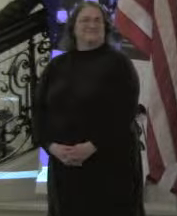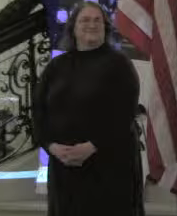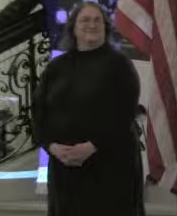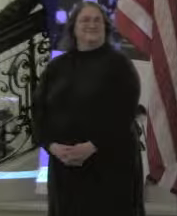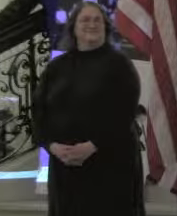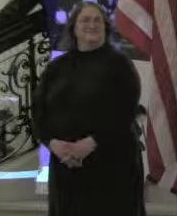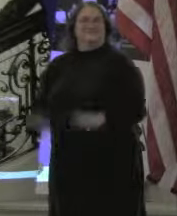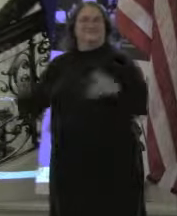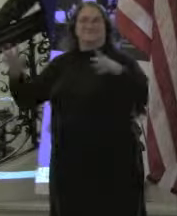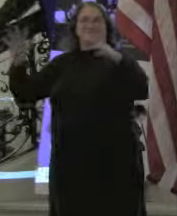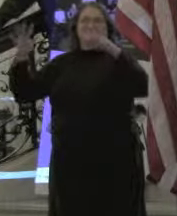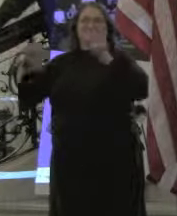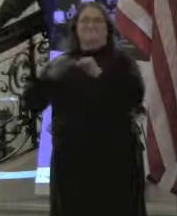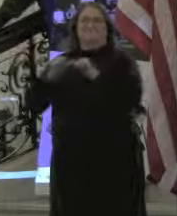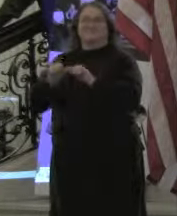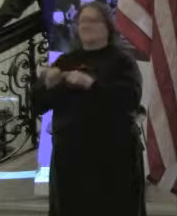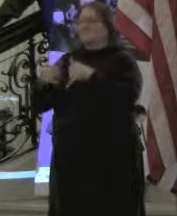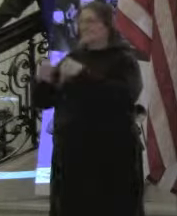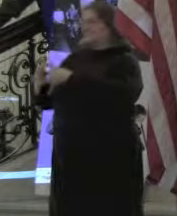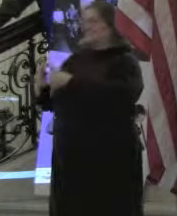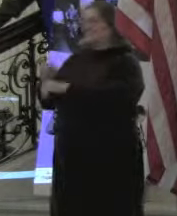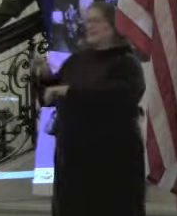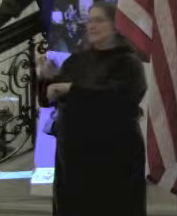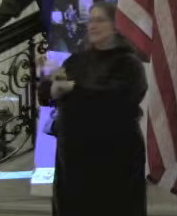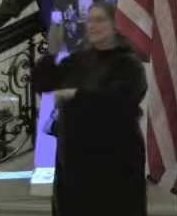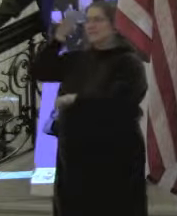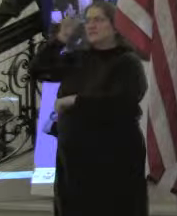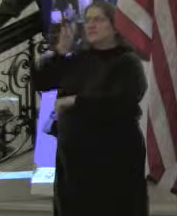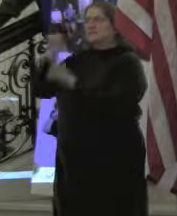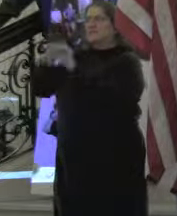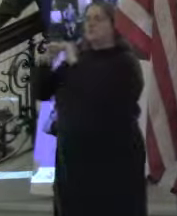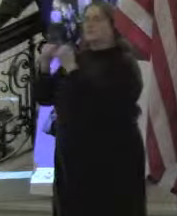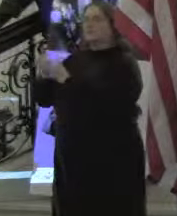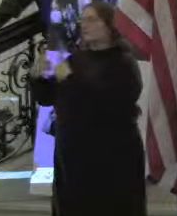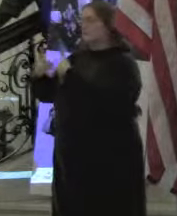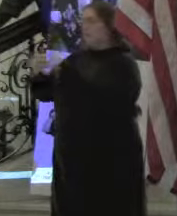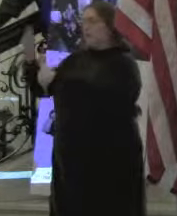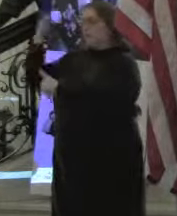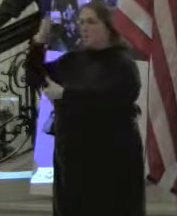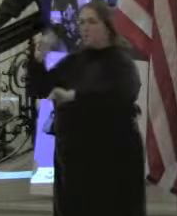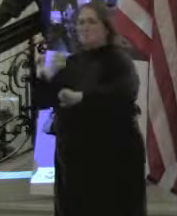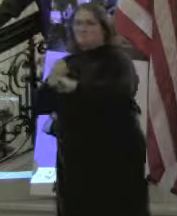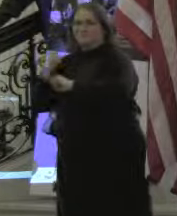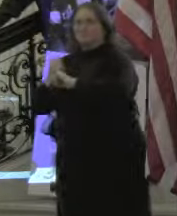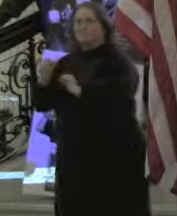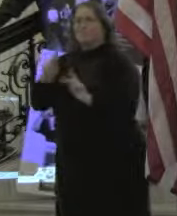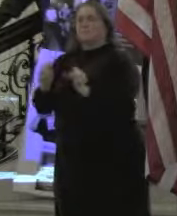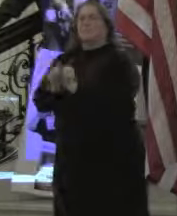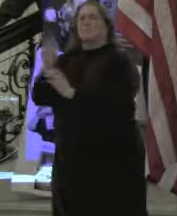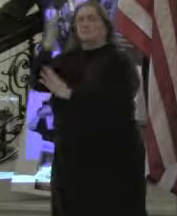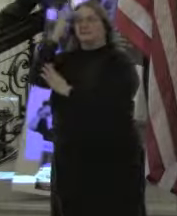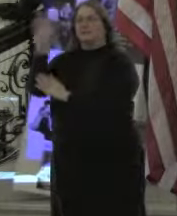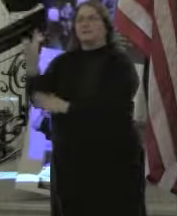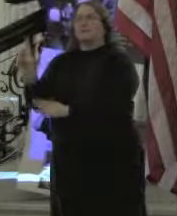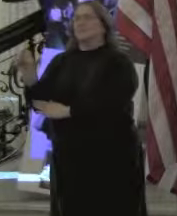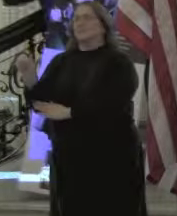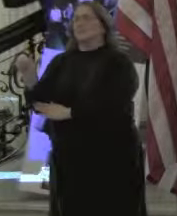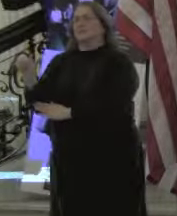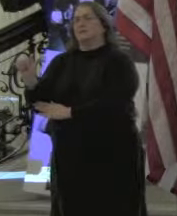Who received the National Down Syndrome Society Award for his advocacy for people with intellectual disabilities.